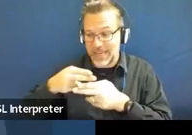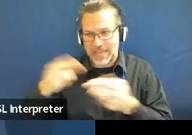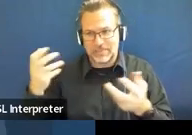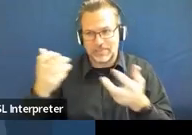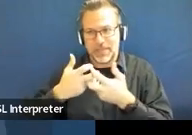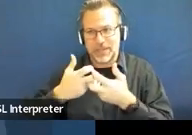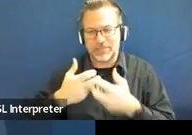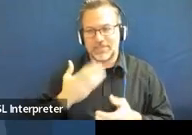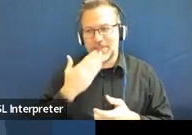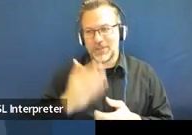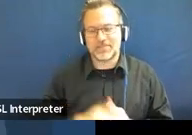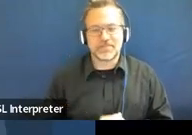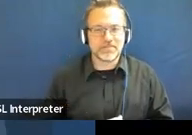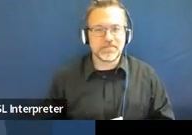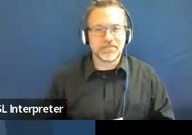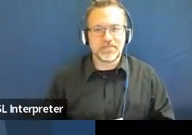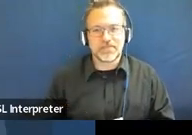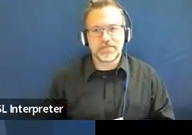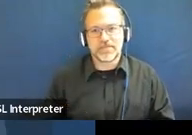be really great.